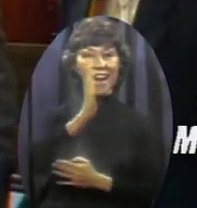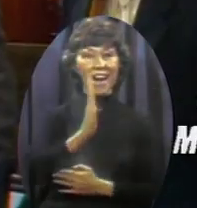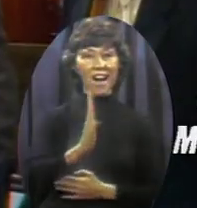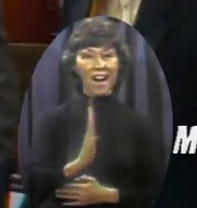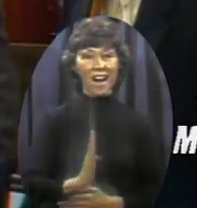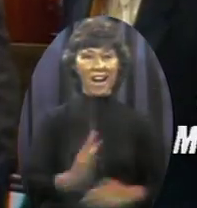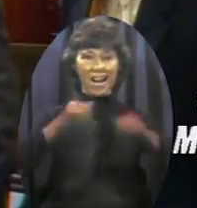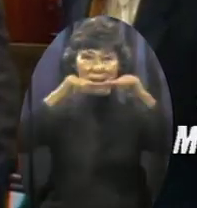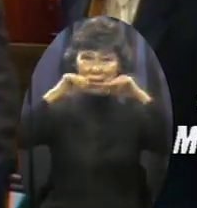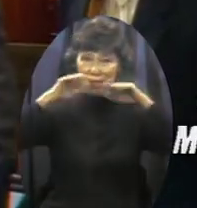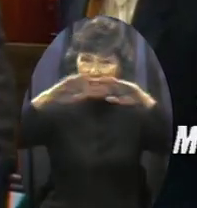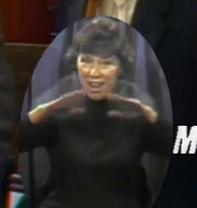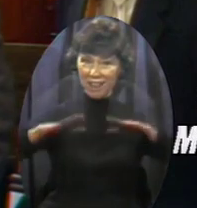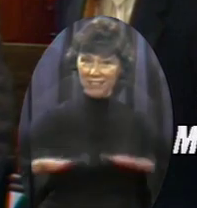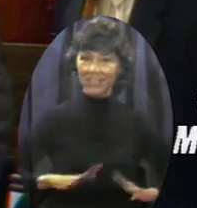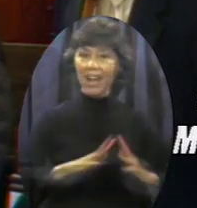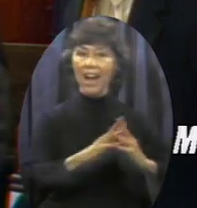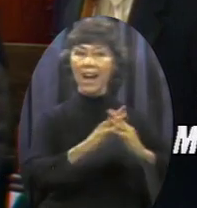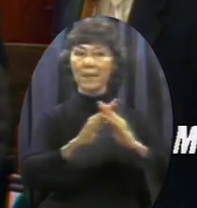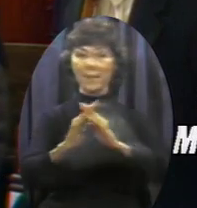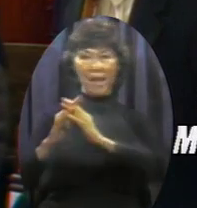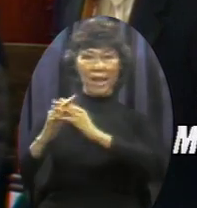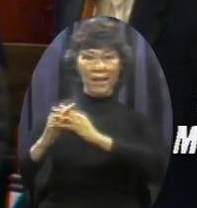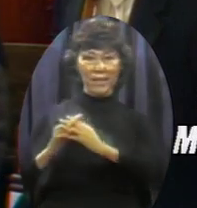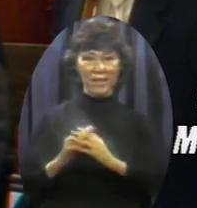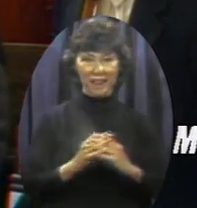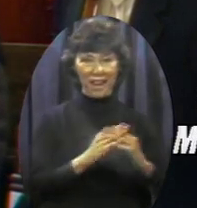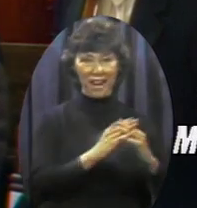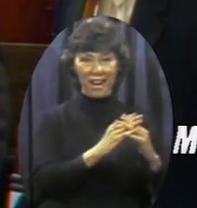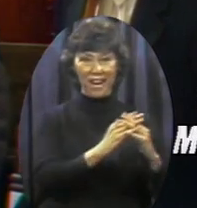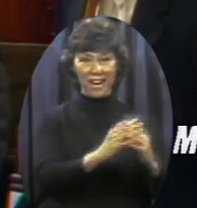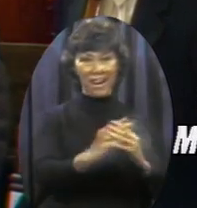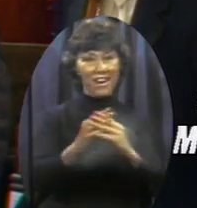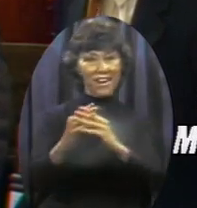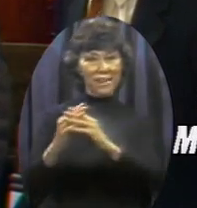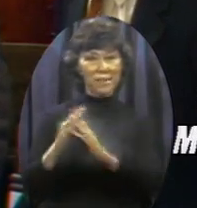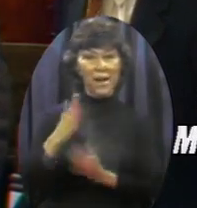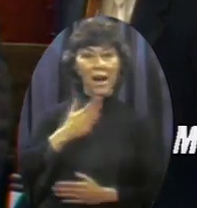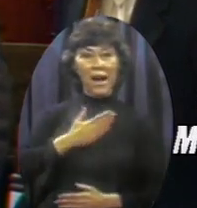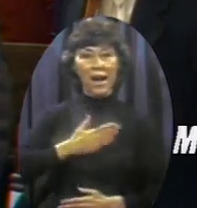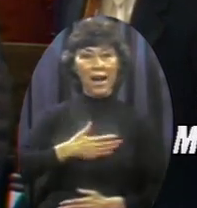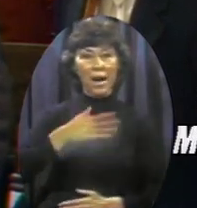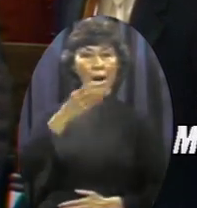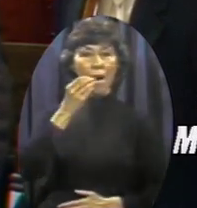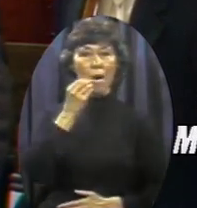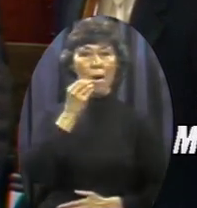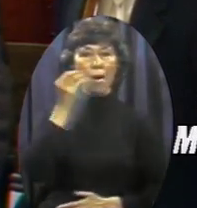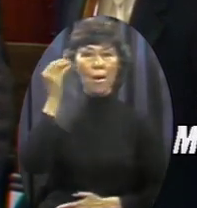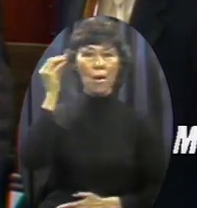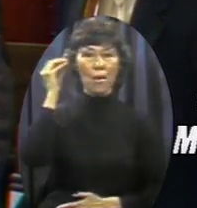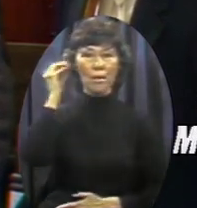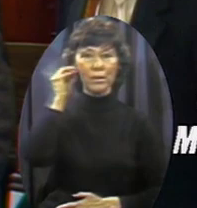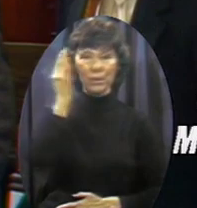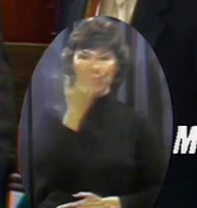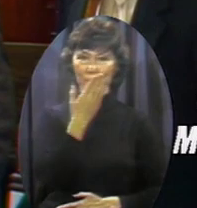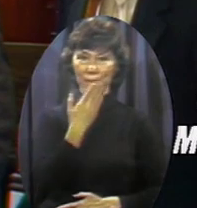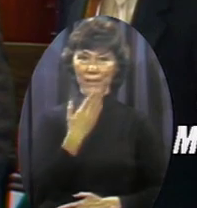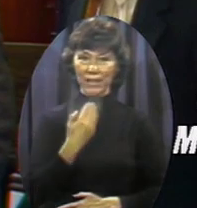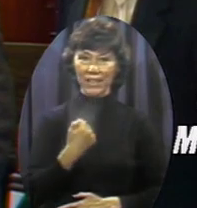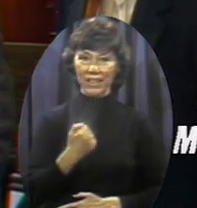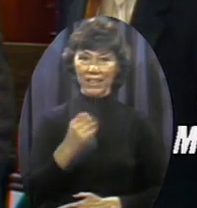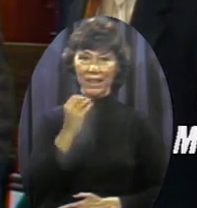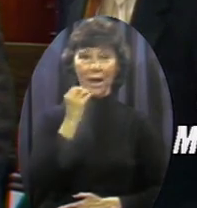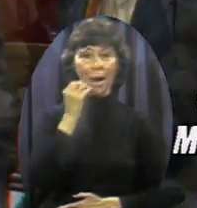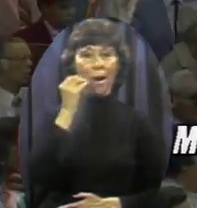God bless America My home sweet